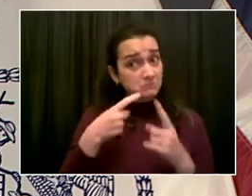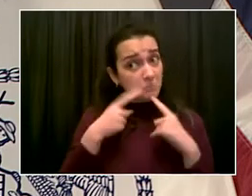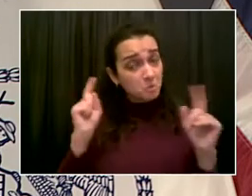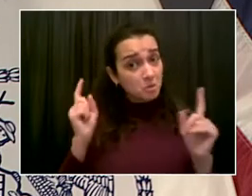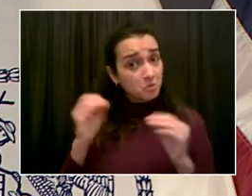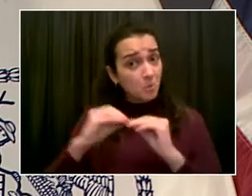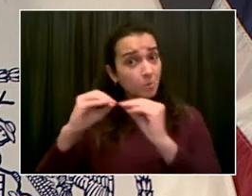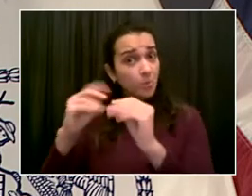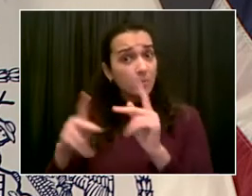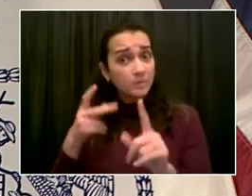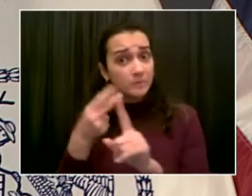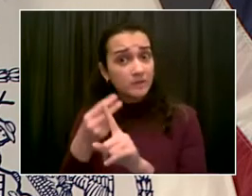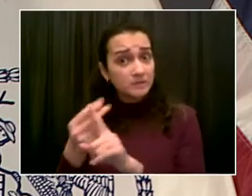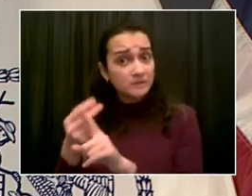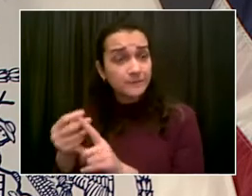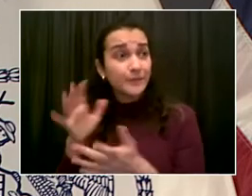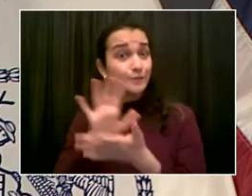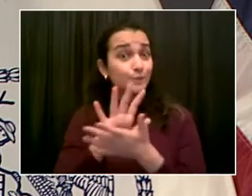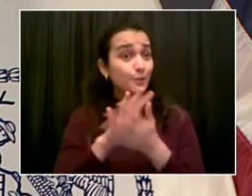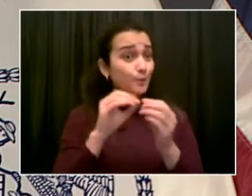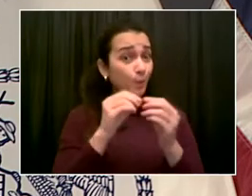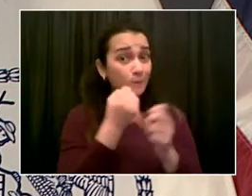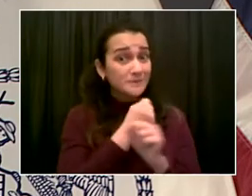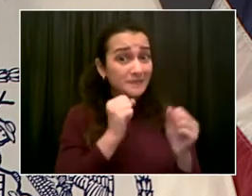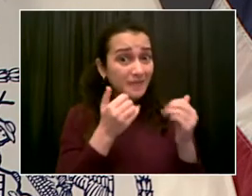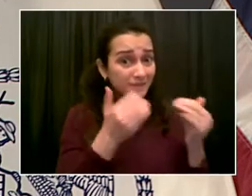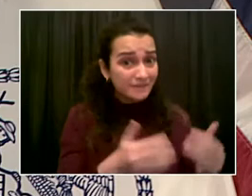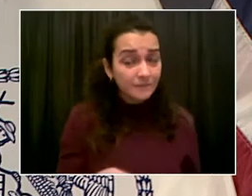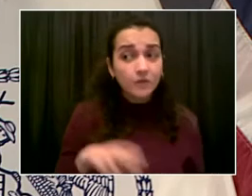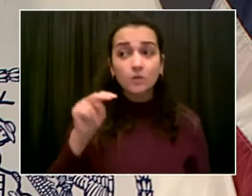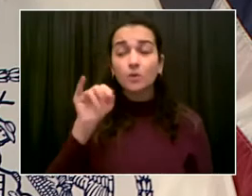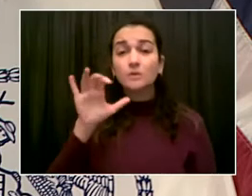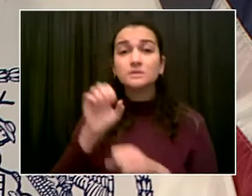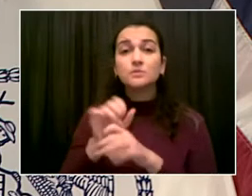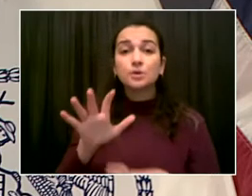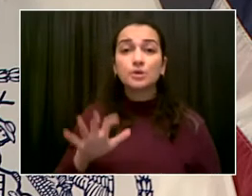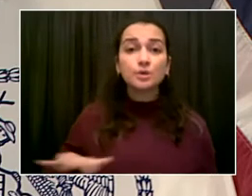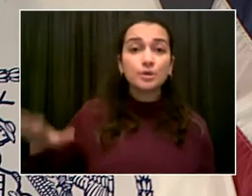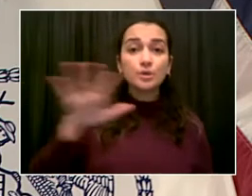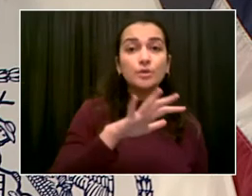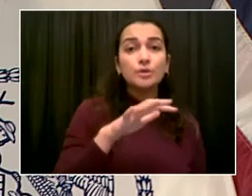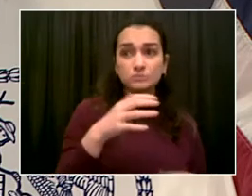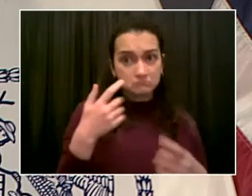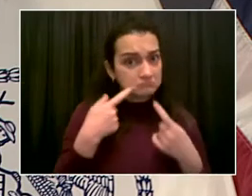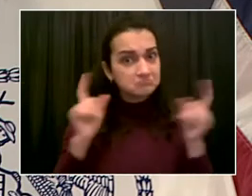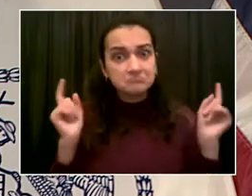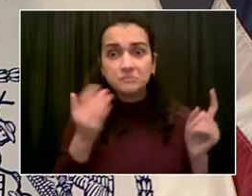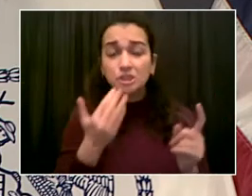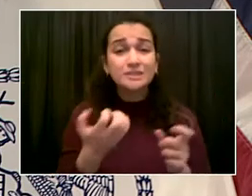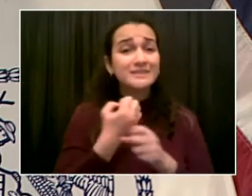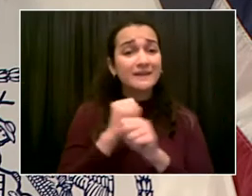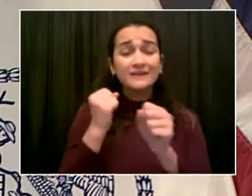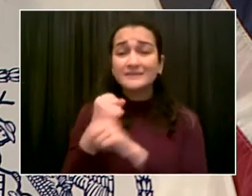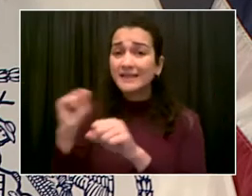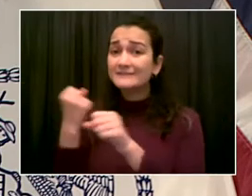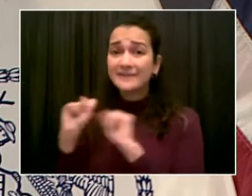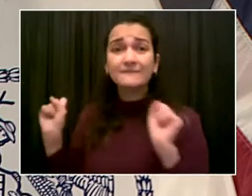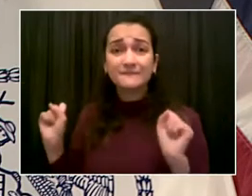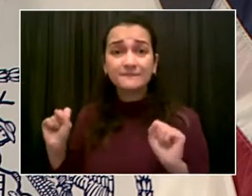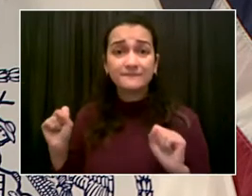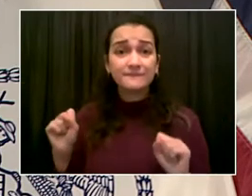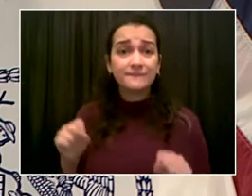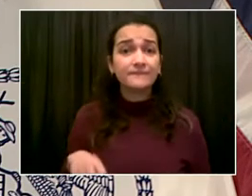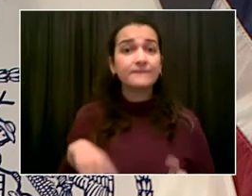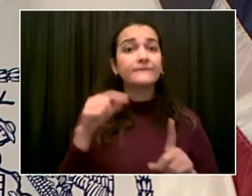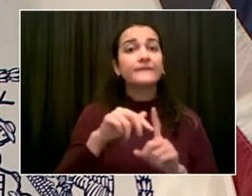workforce, the success that we've seen with key to NYC. So we'll keep you posted. If there's any other areas that we